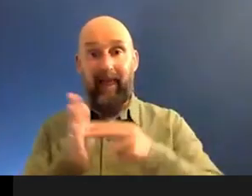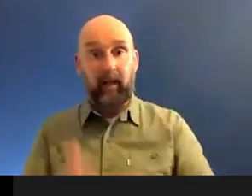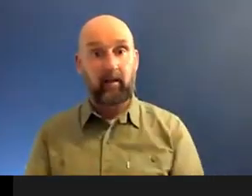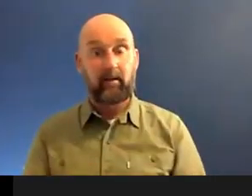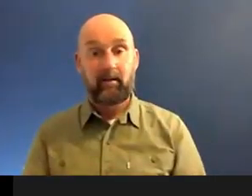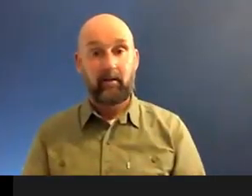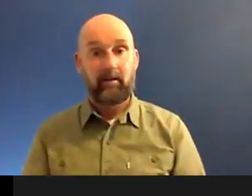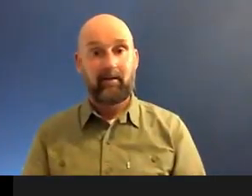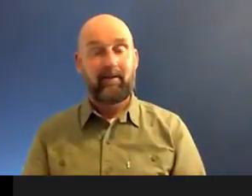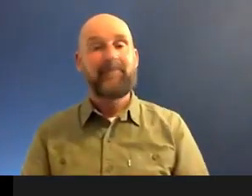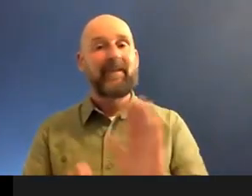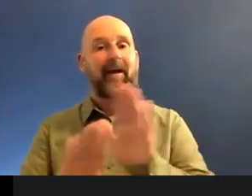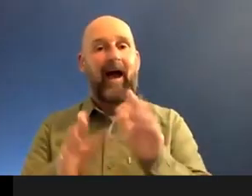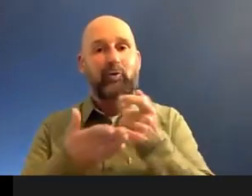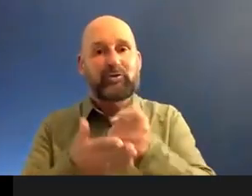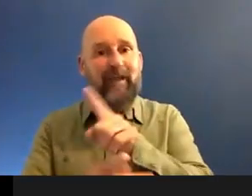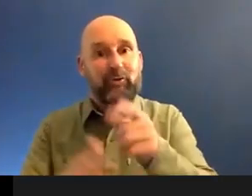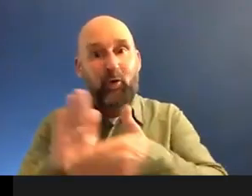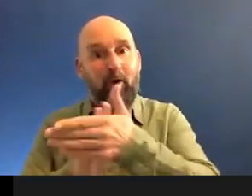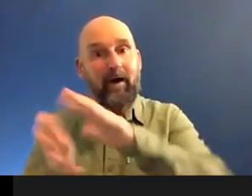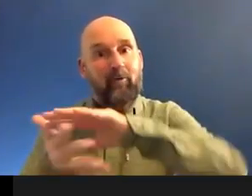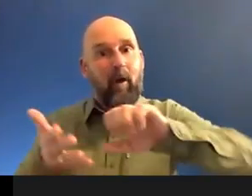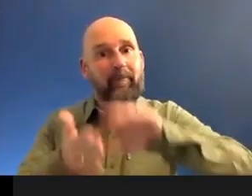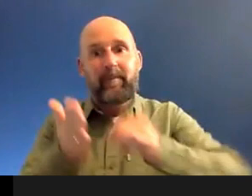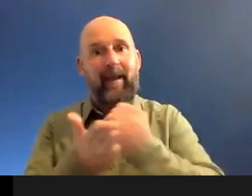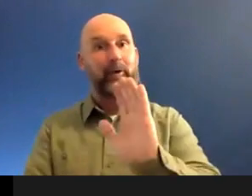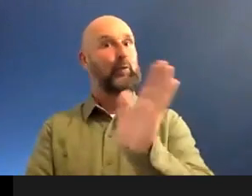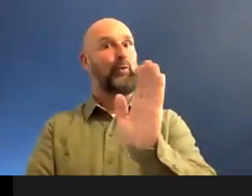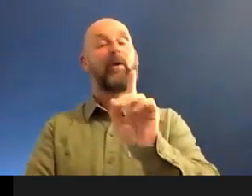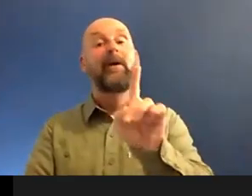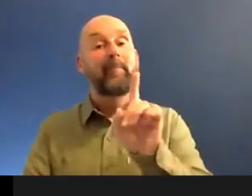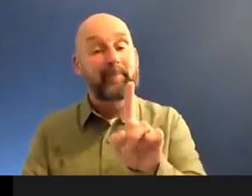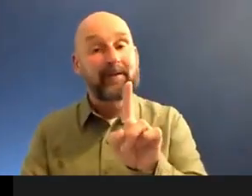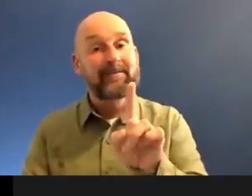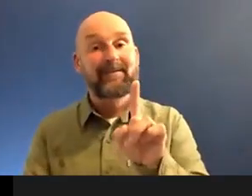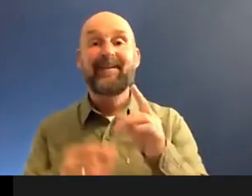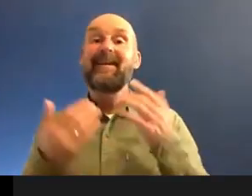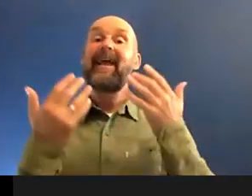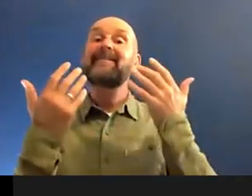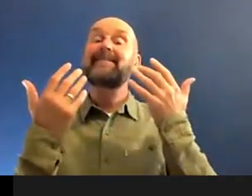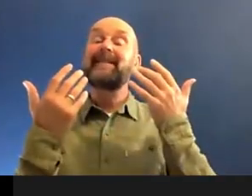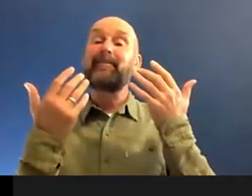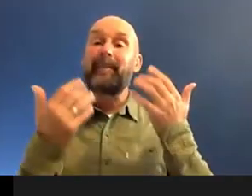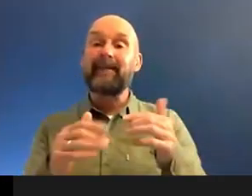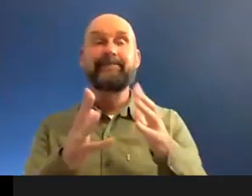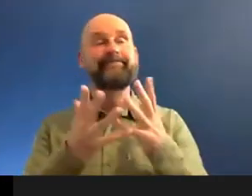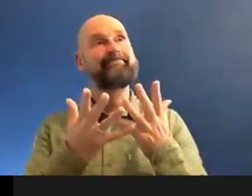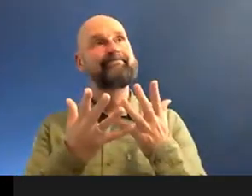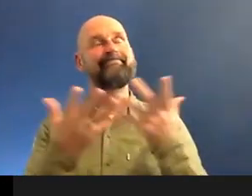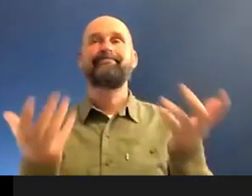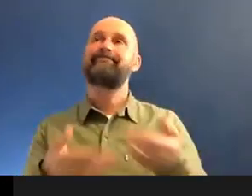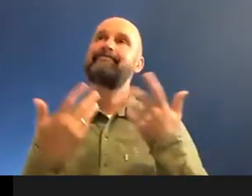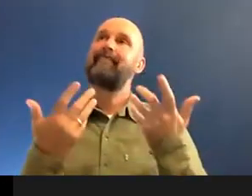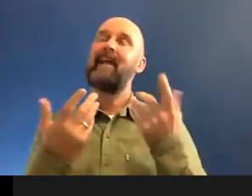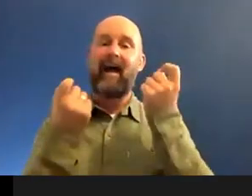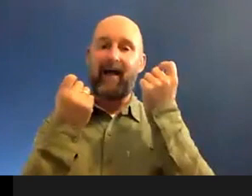And I'm really, I'm not suggesting you do that, but it's, it's been, it's, it's, it's kind of, I've